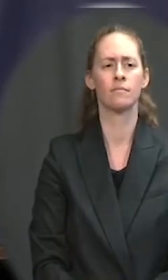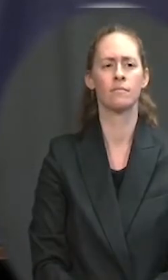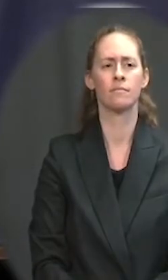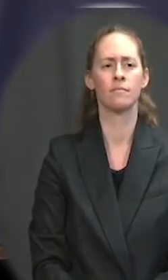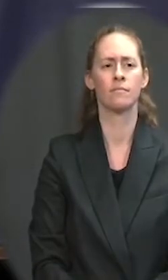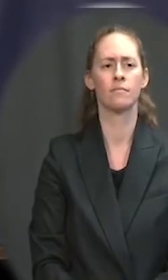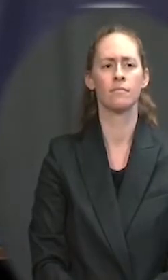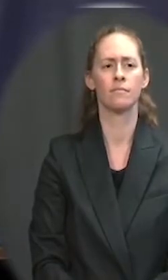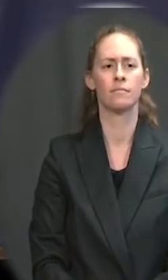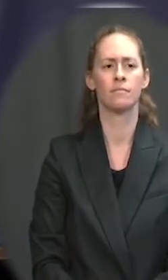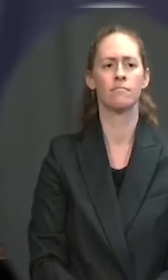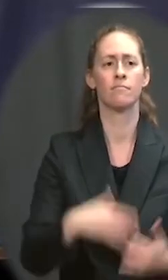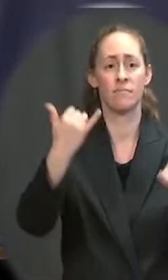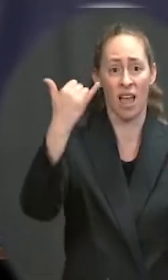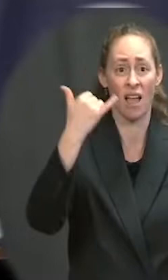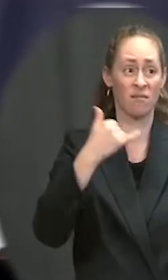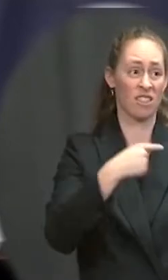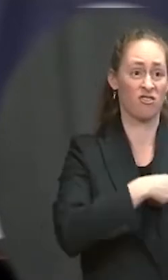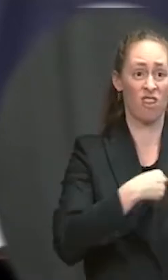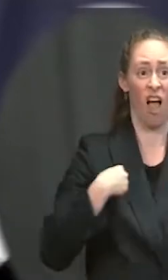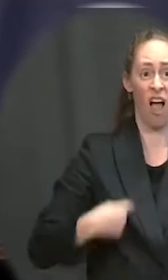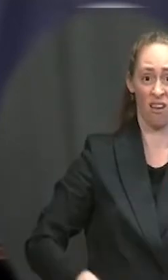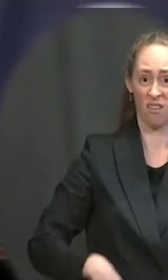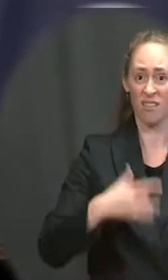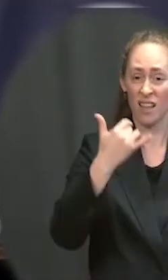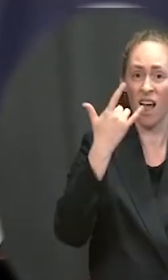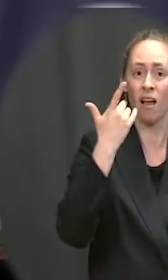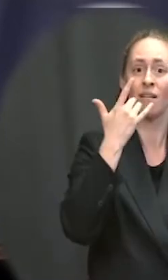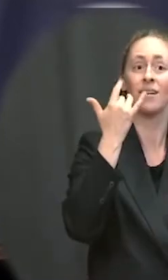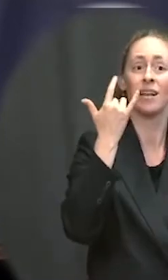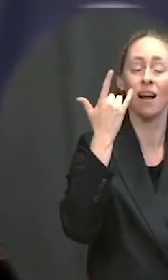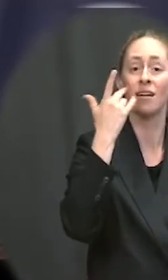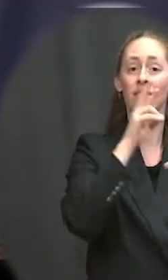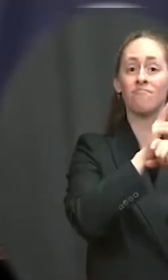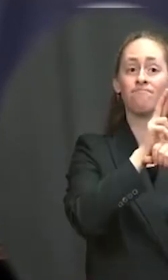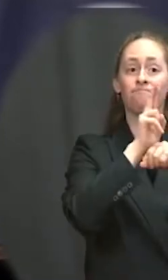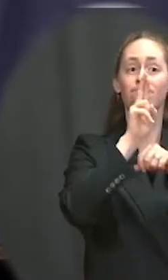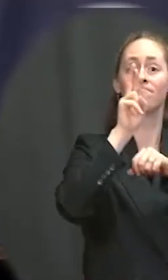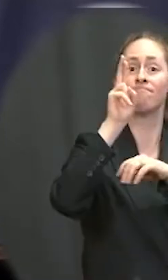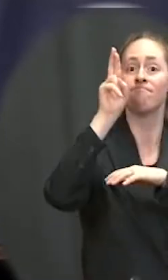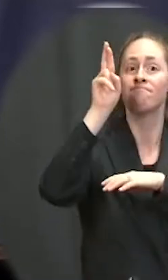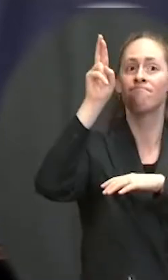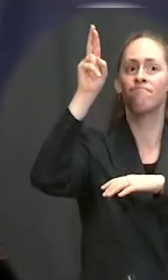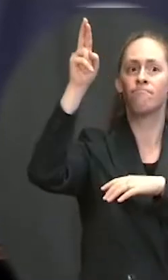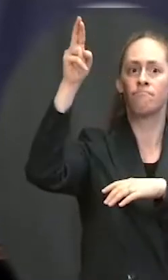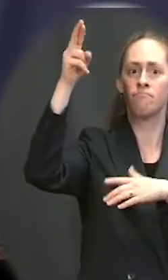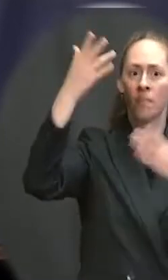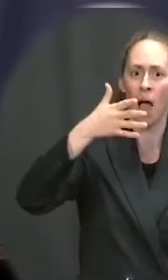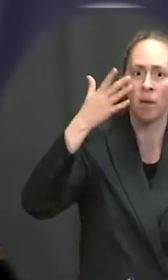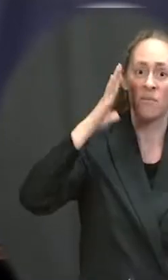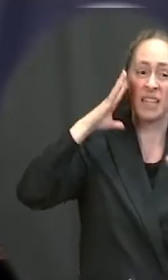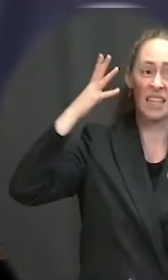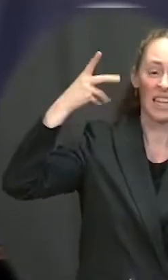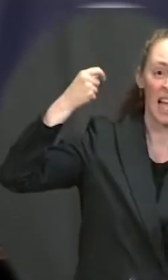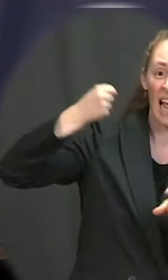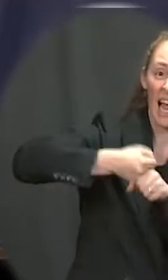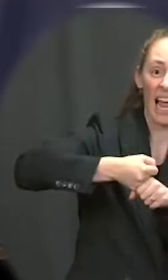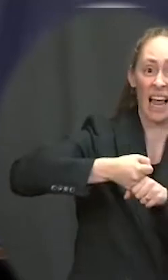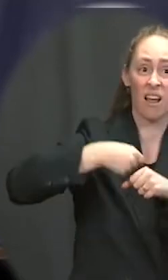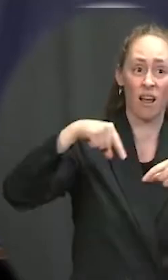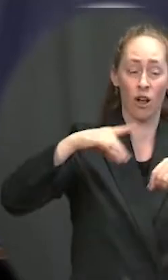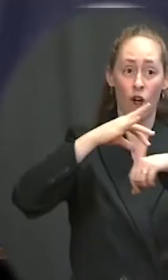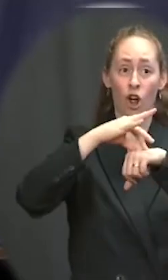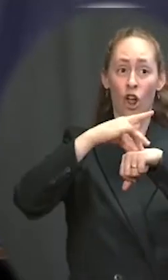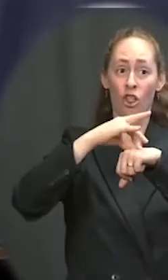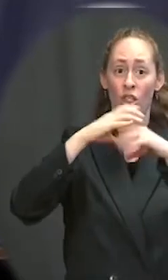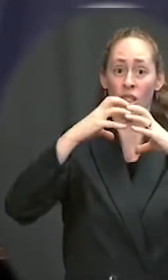down to Earth, likely on Saturday, and nobody knows exactly where. It'll likely be in an ocean, but it could, or pieces of it, could come down over a